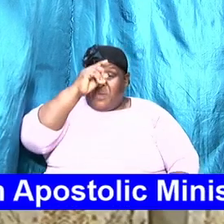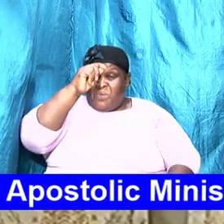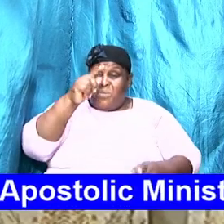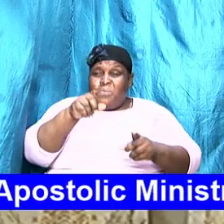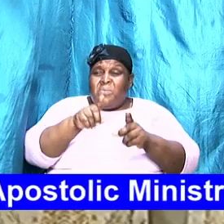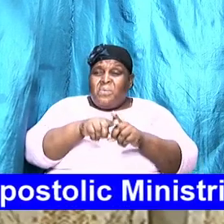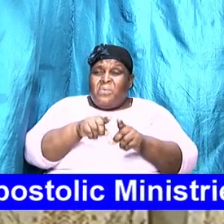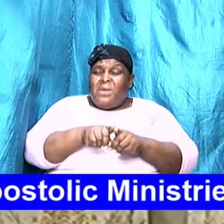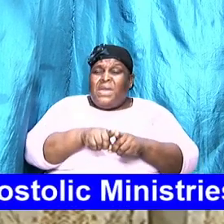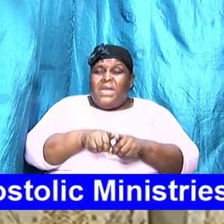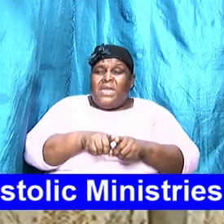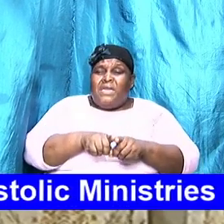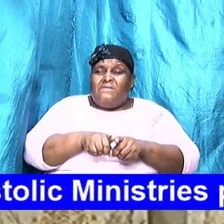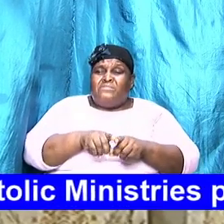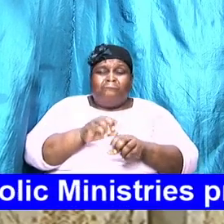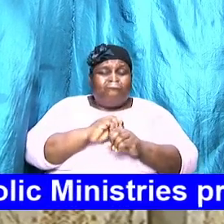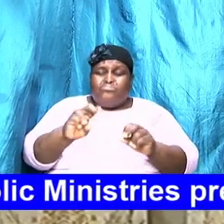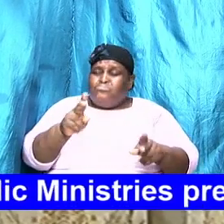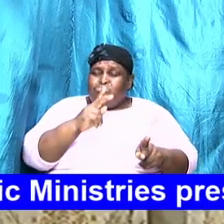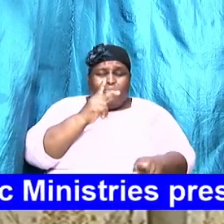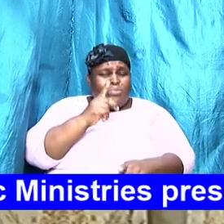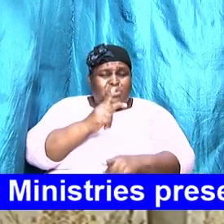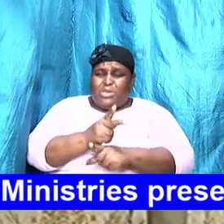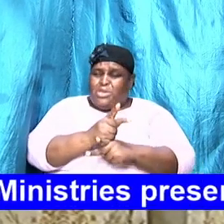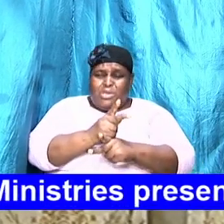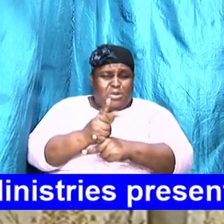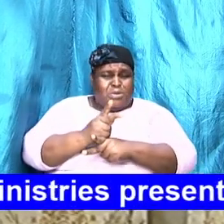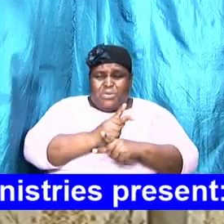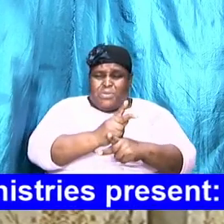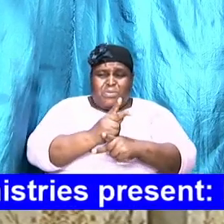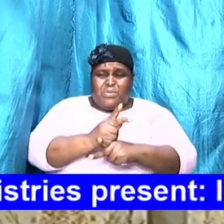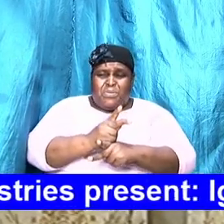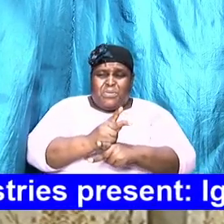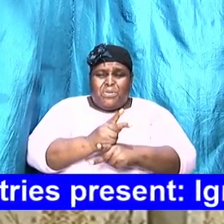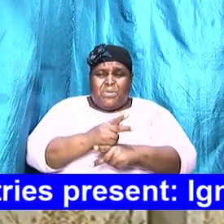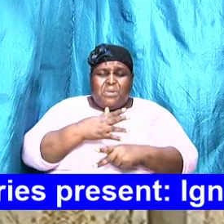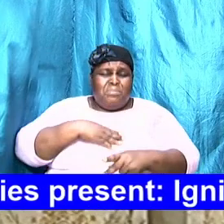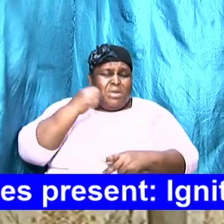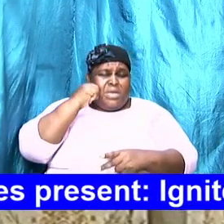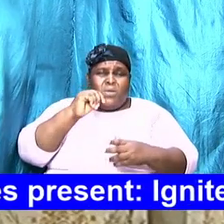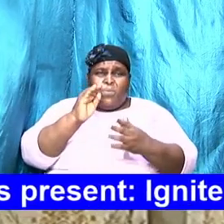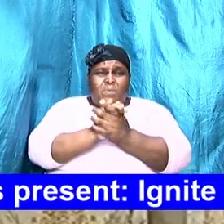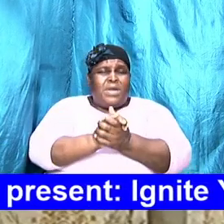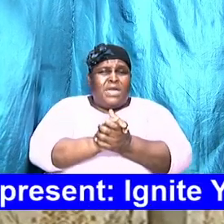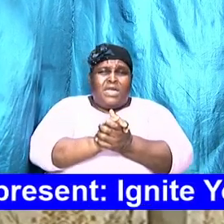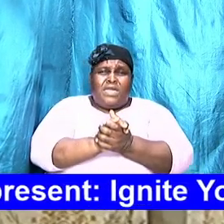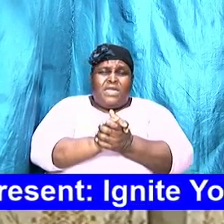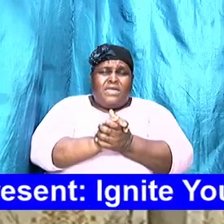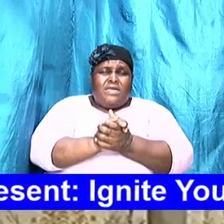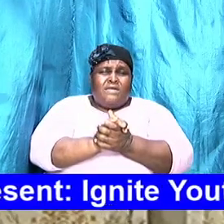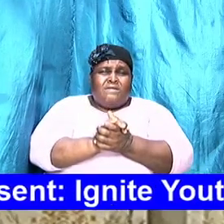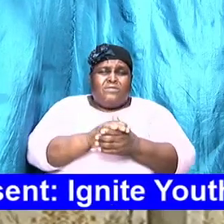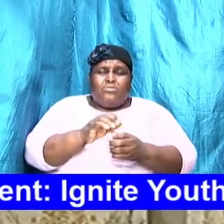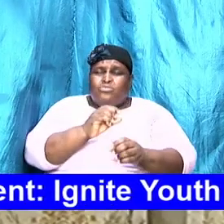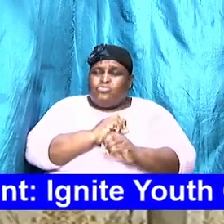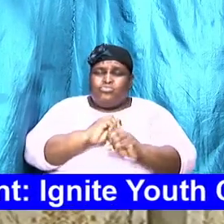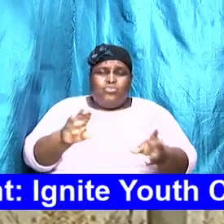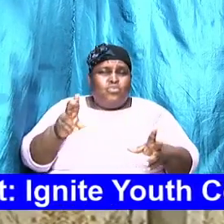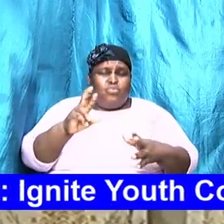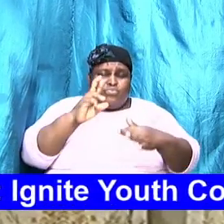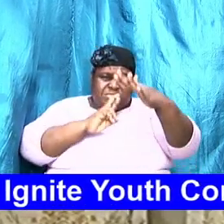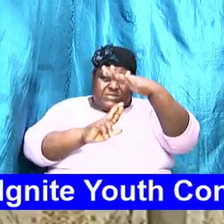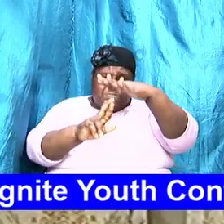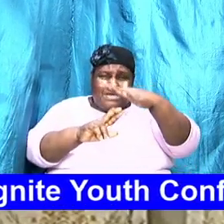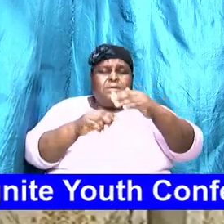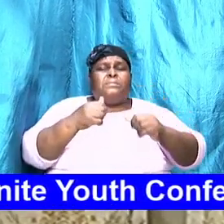uncaring. My wife does not regard me, and therefore, that could